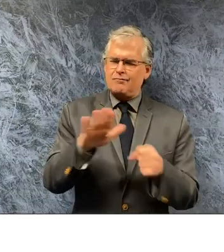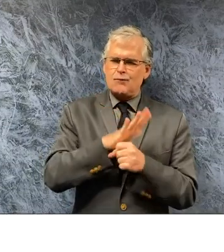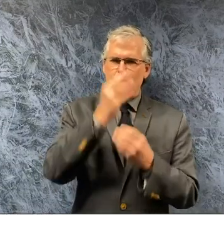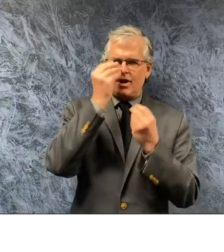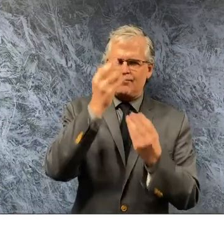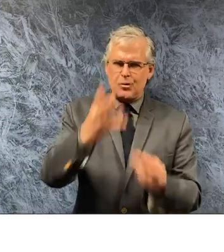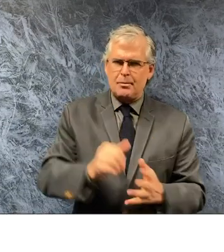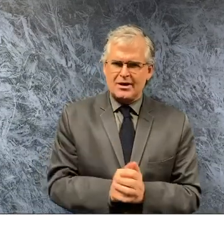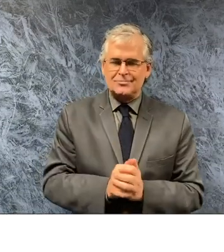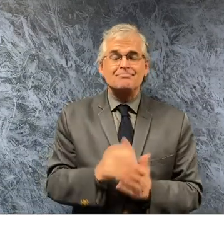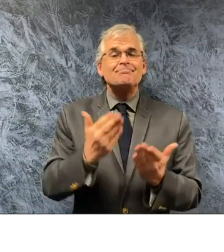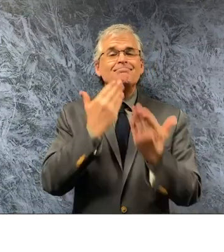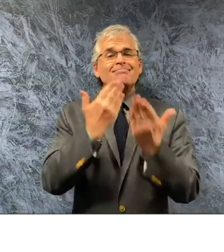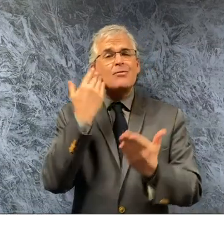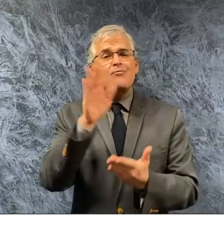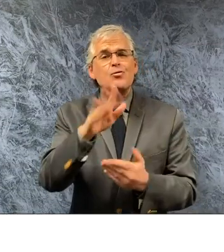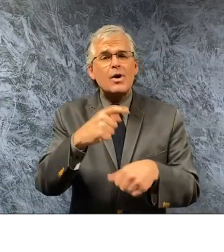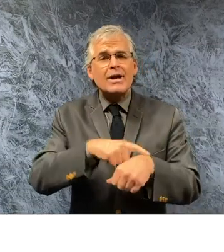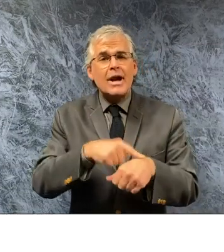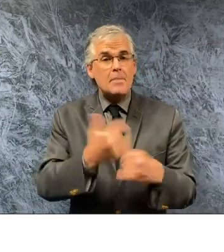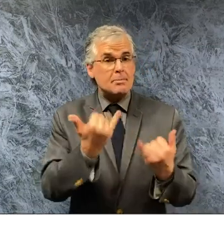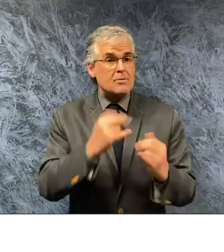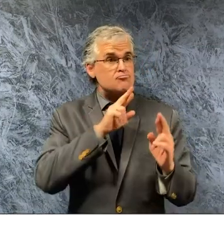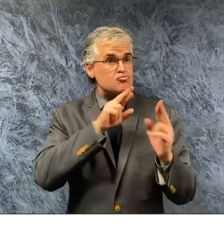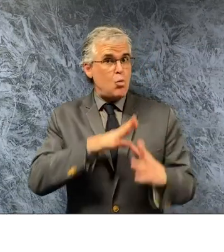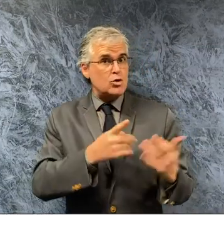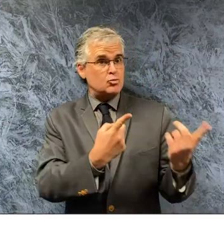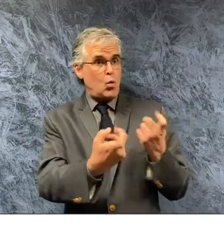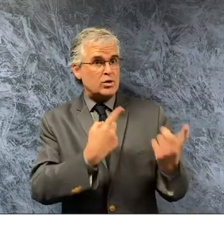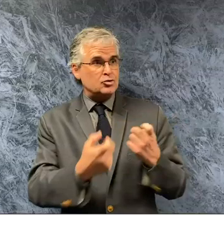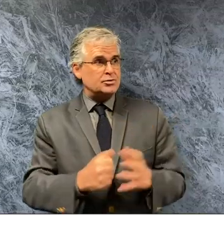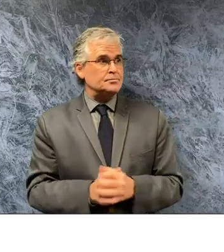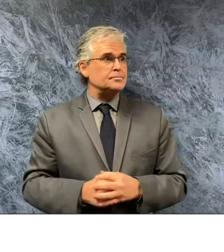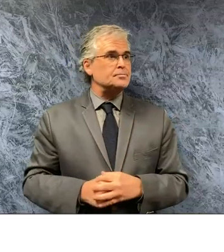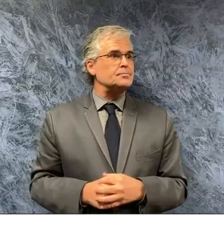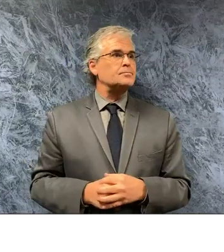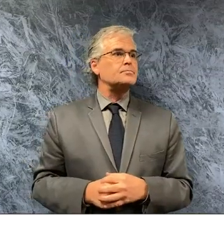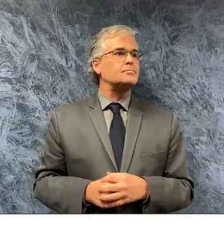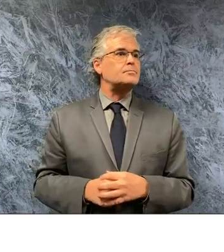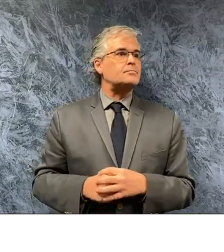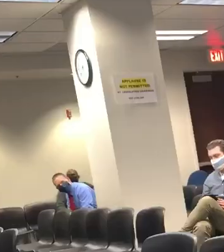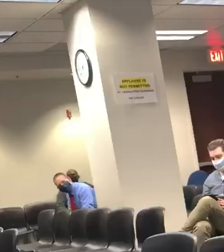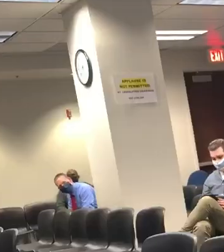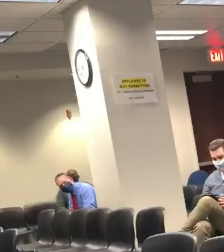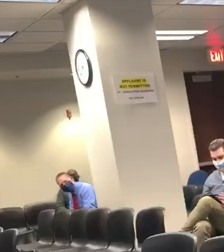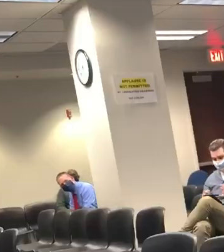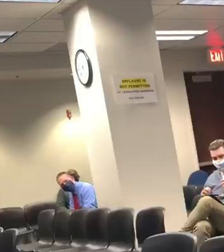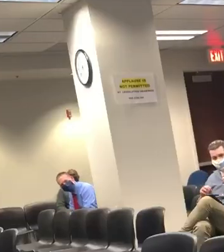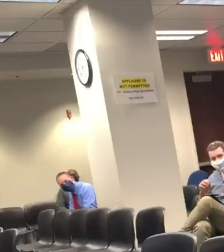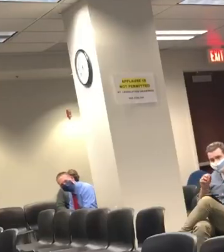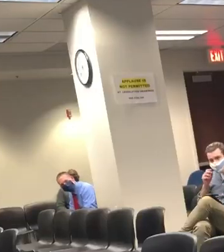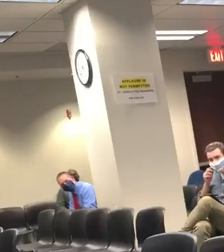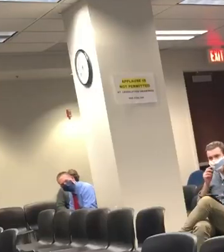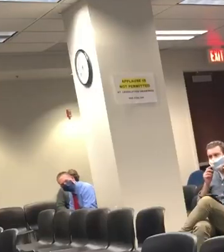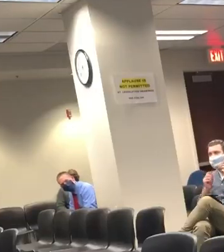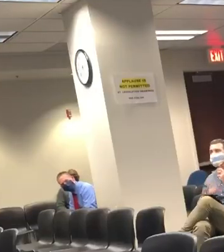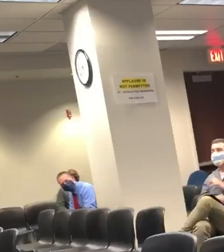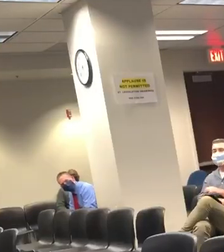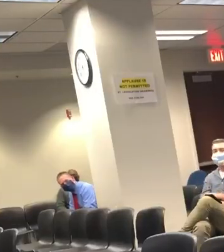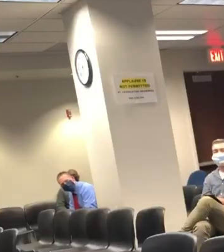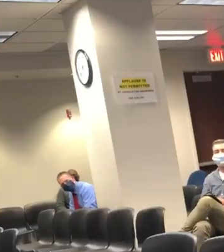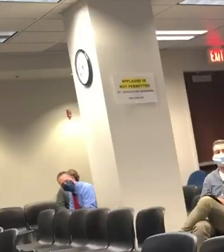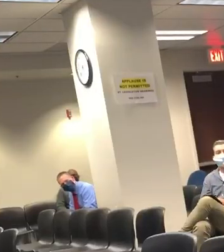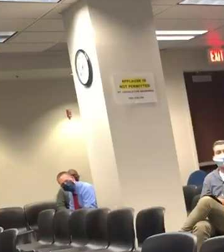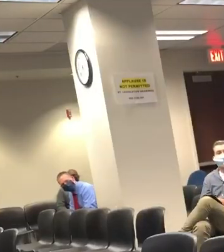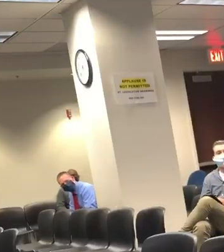and i now would be happy to take some questions uh when it comes to um uh the